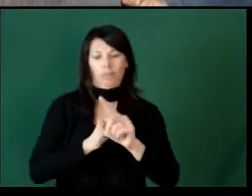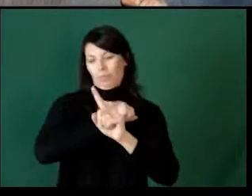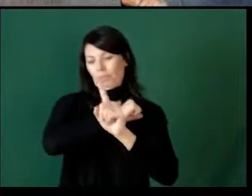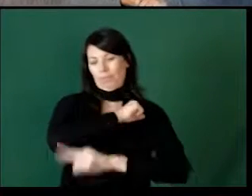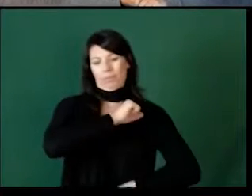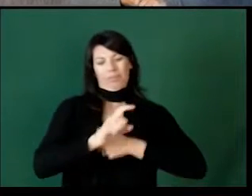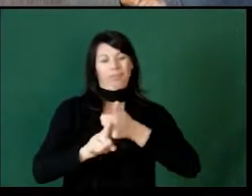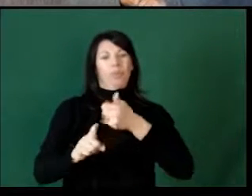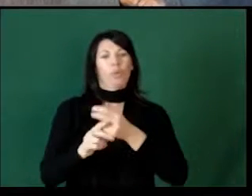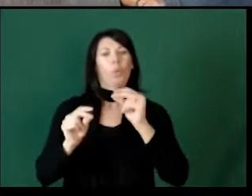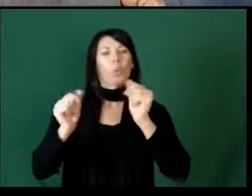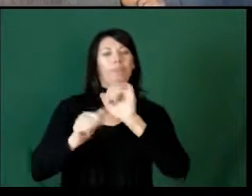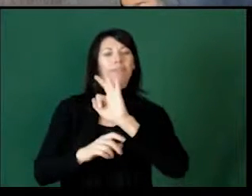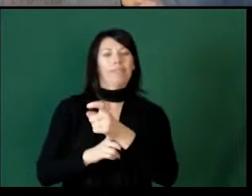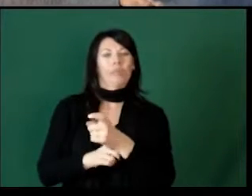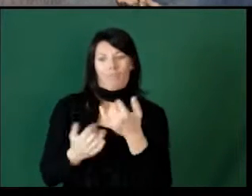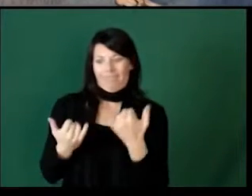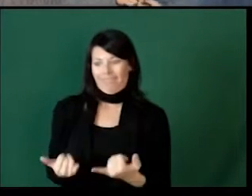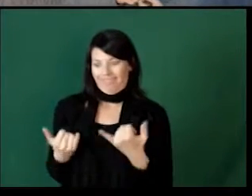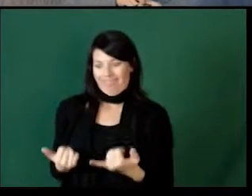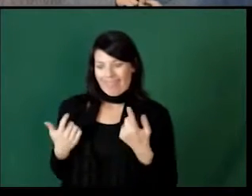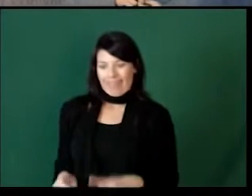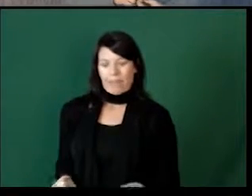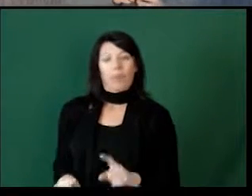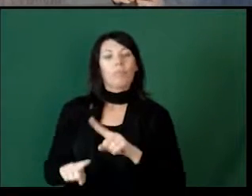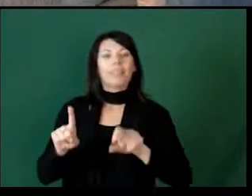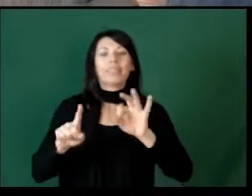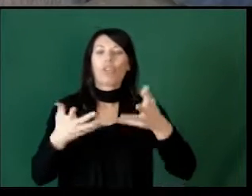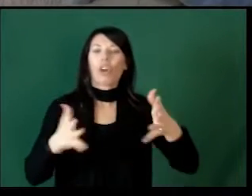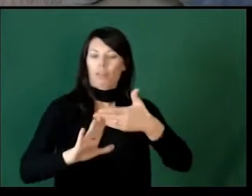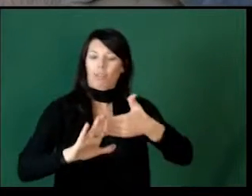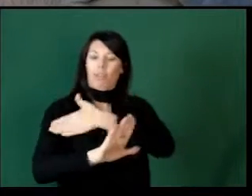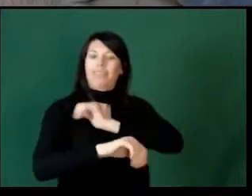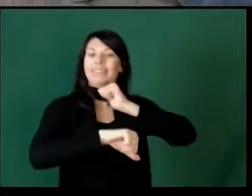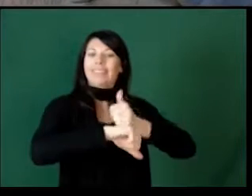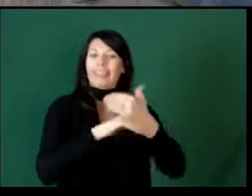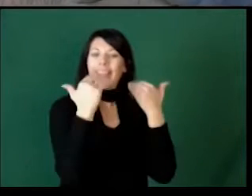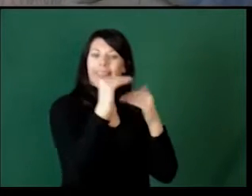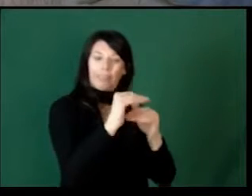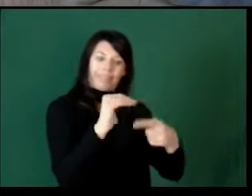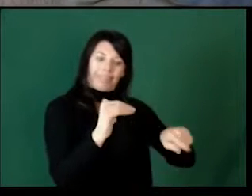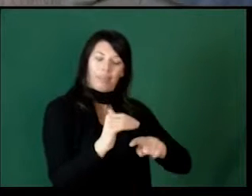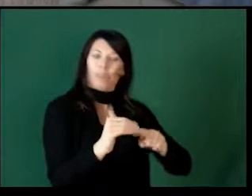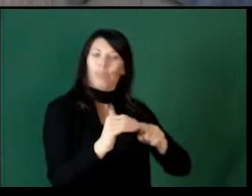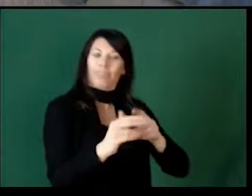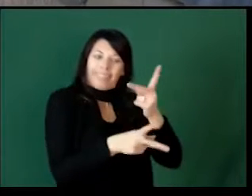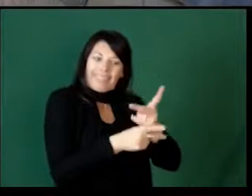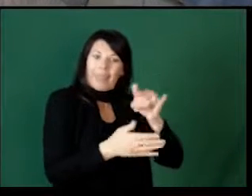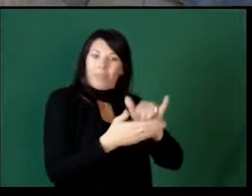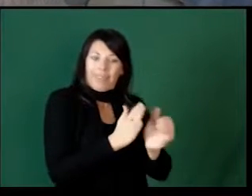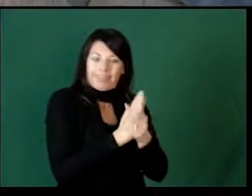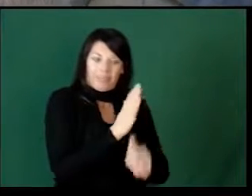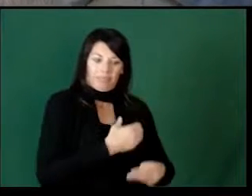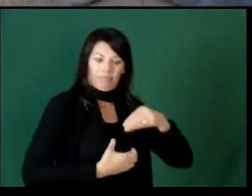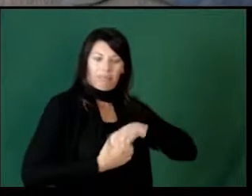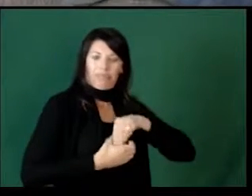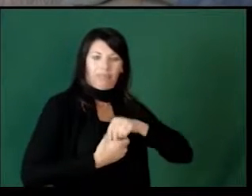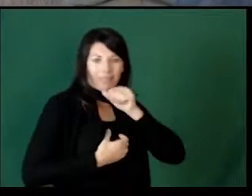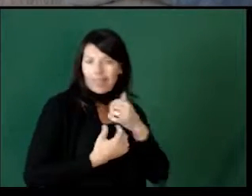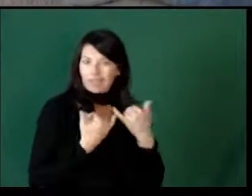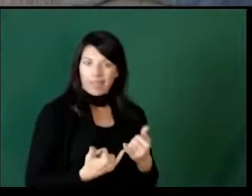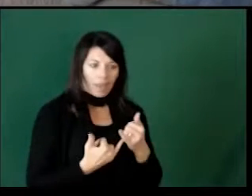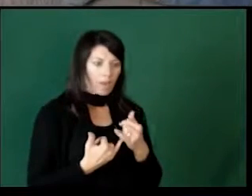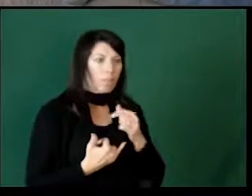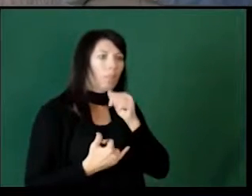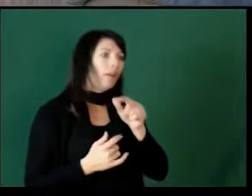Punishment, like I said, is a quick fix for what's happening right now, but if you're setting limits with your child, it's something that they're going to carry with them, not just